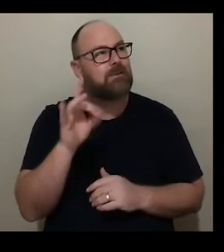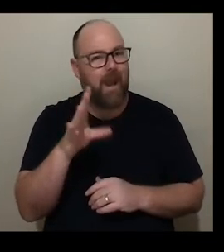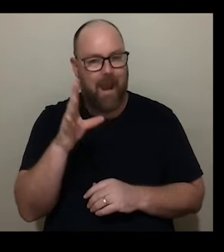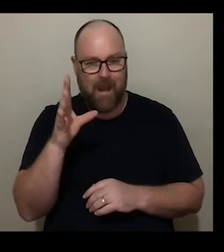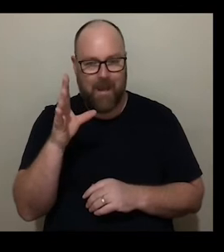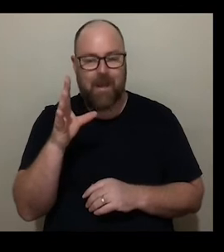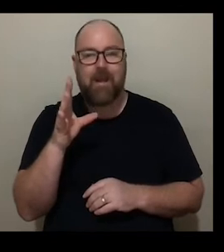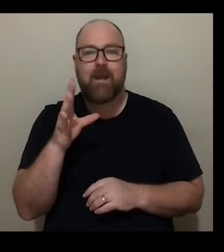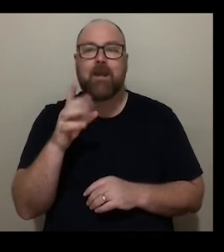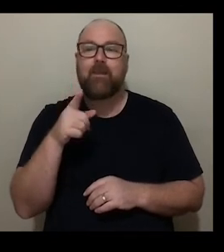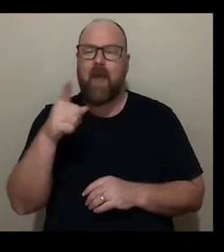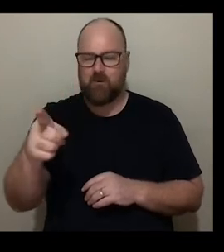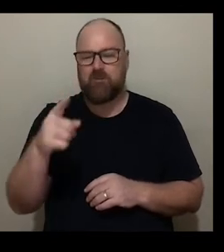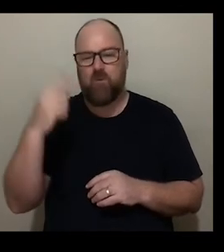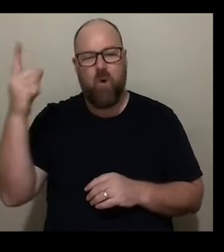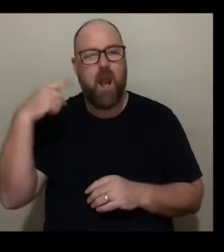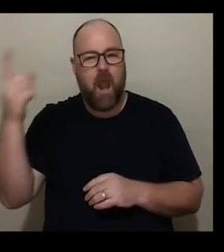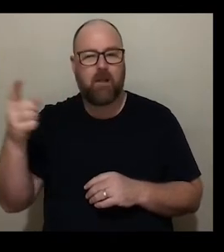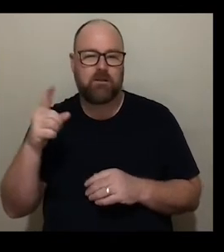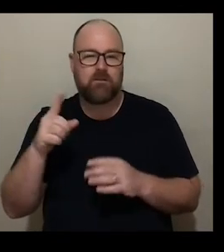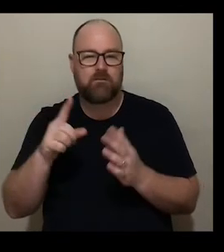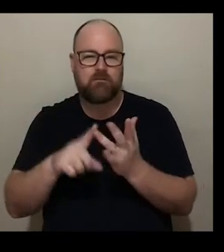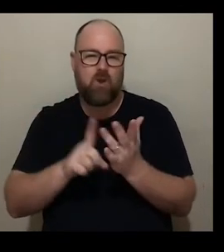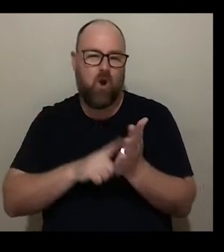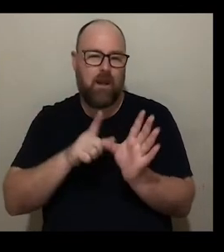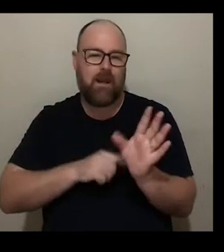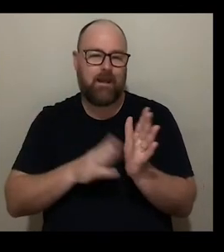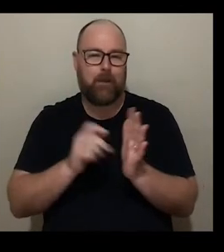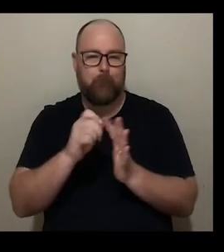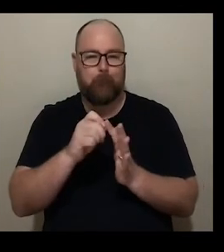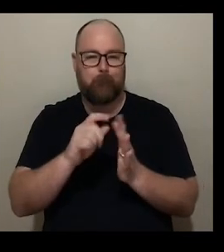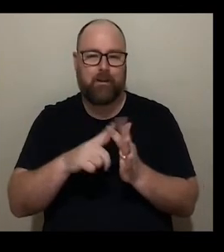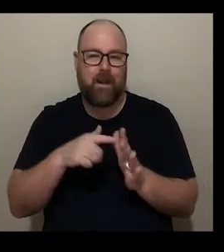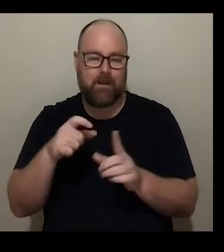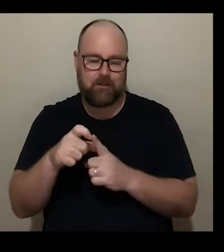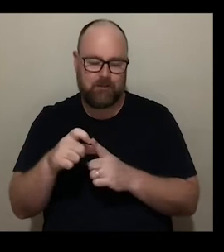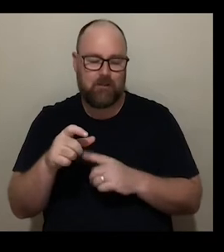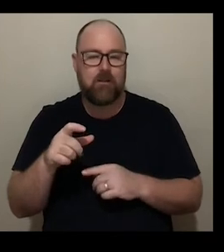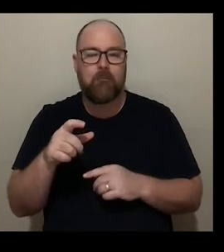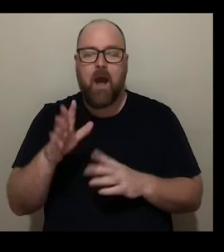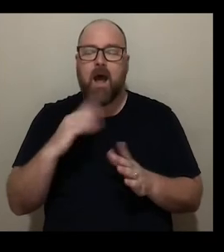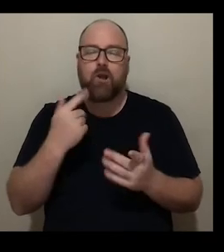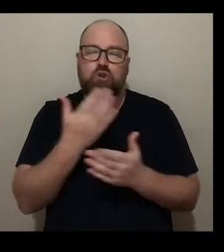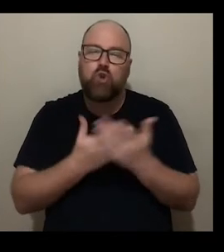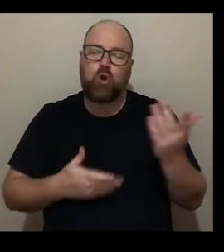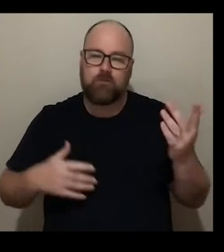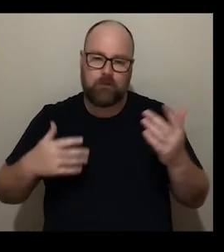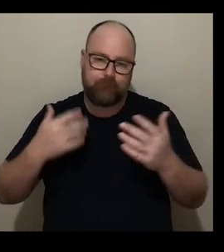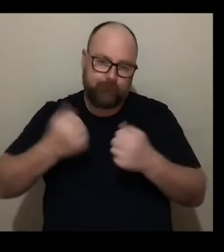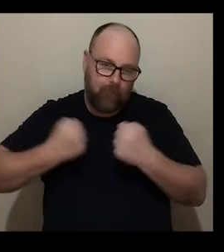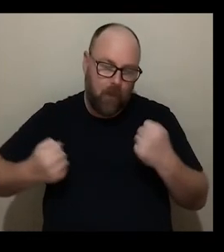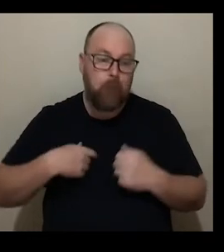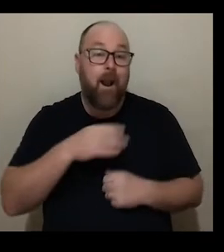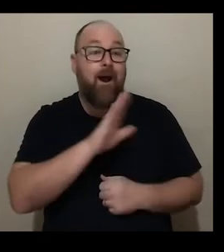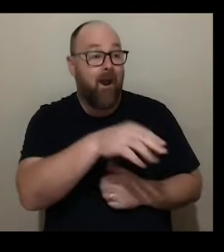London Cultural Olympiad and for various reasons it's a long story but I reached out to an artist who was an HIV